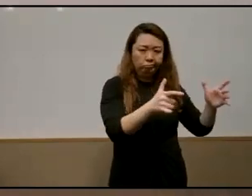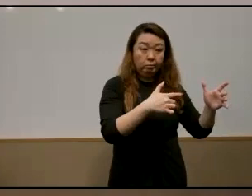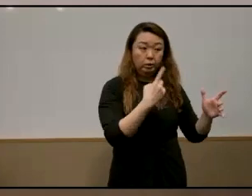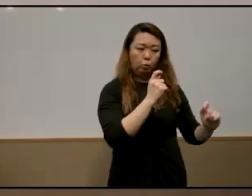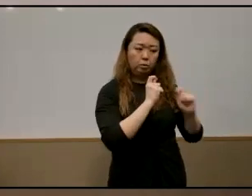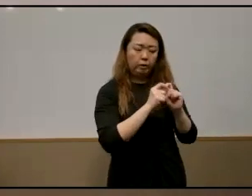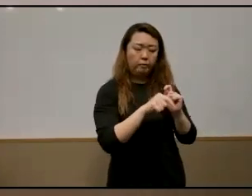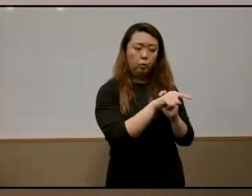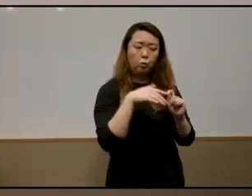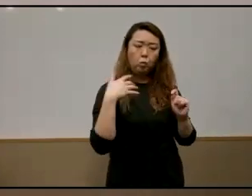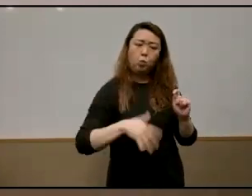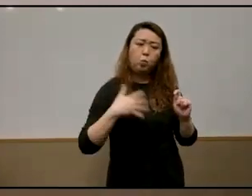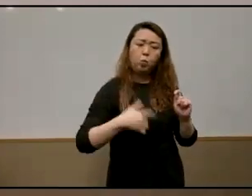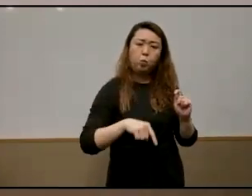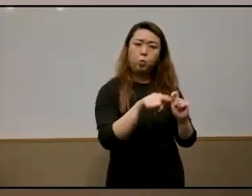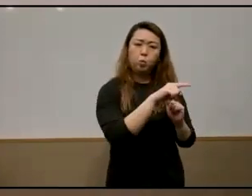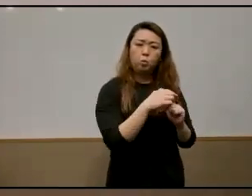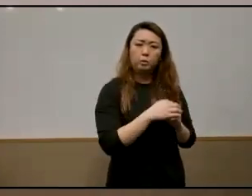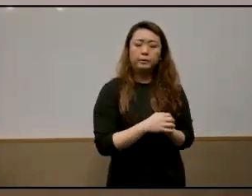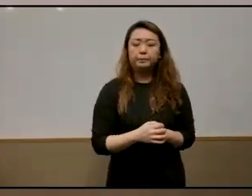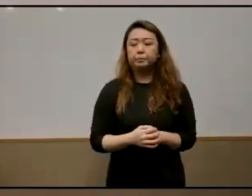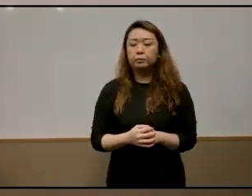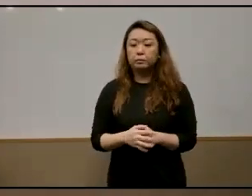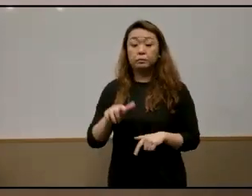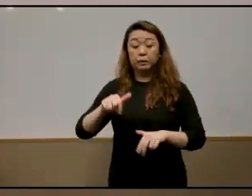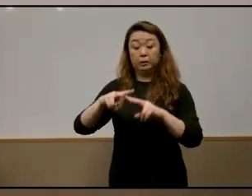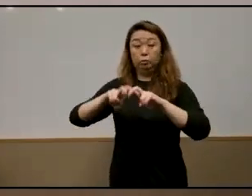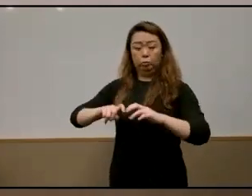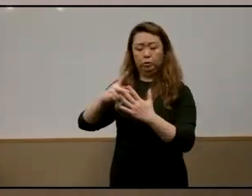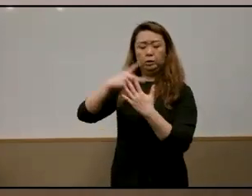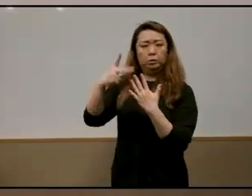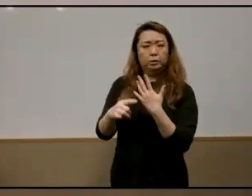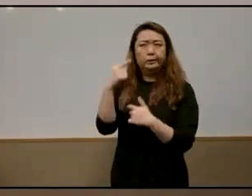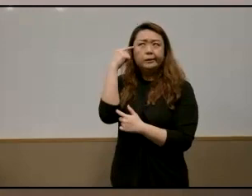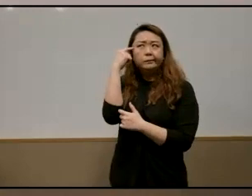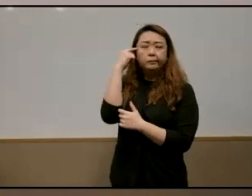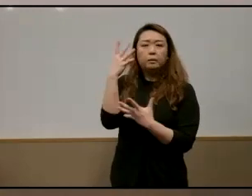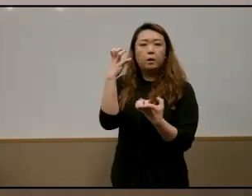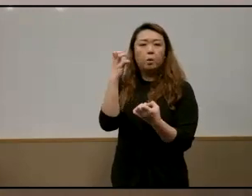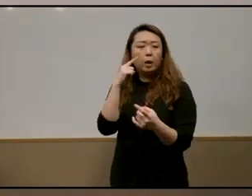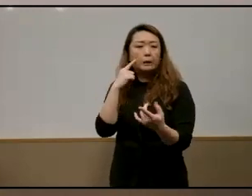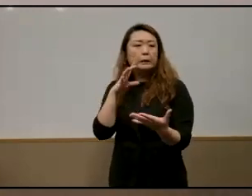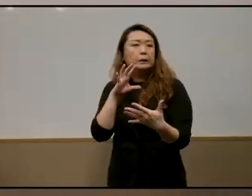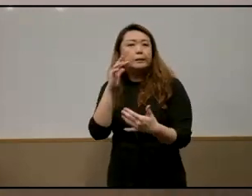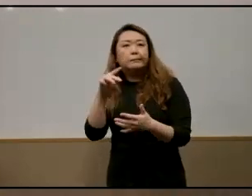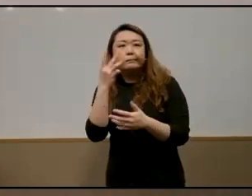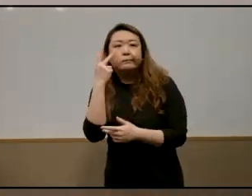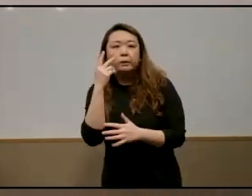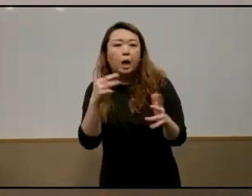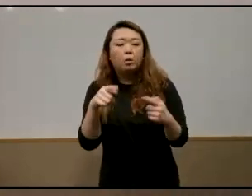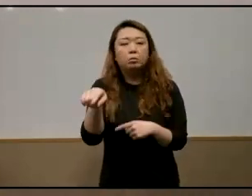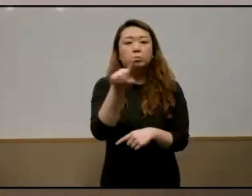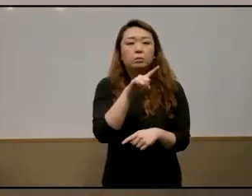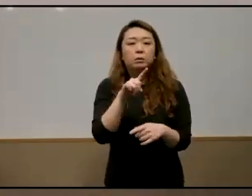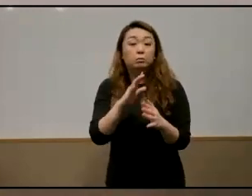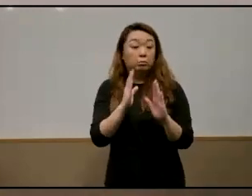so for this project i sought to understand the views of disadvantaged families i spent eight months living in a public housing flat